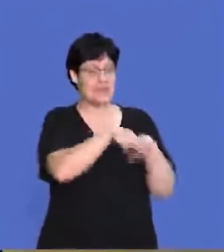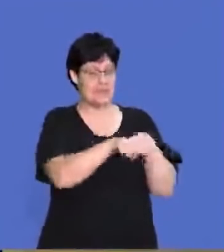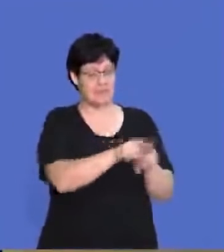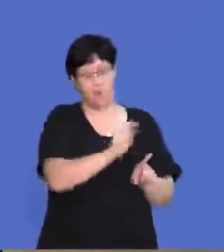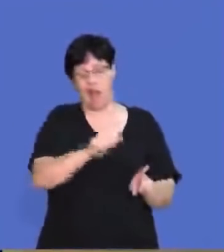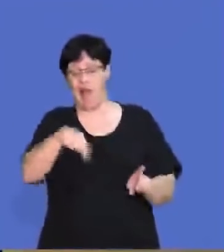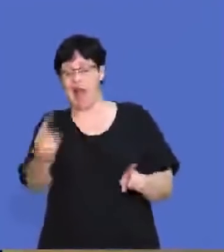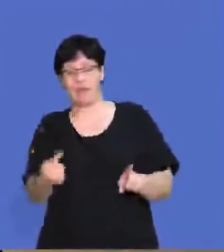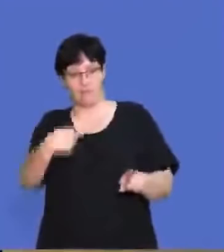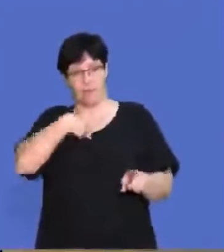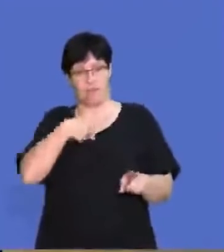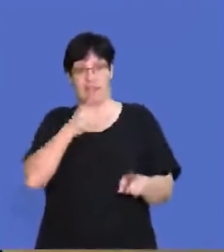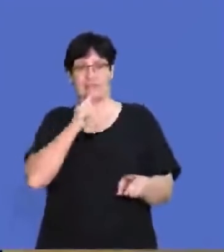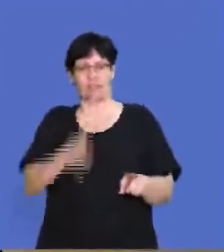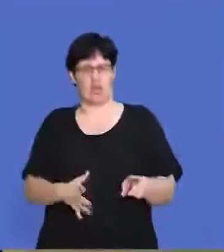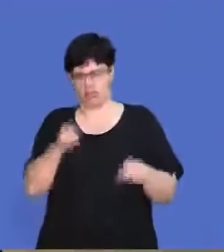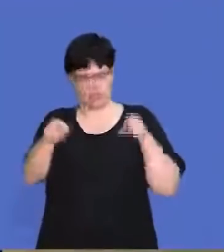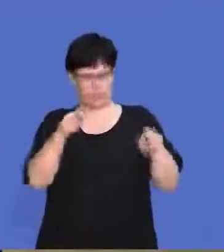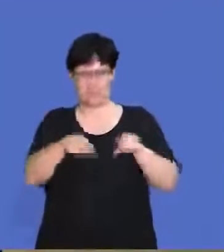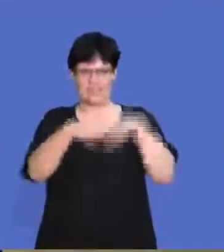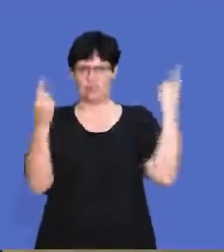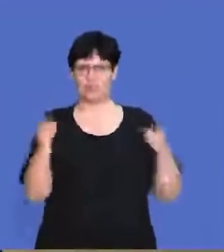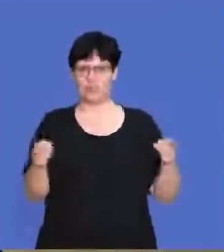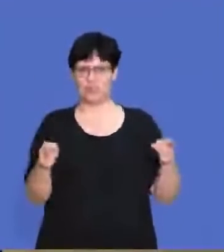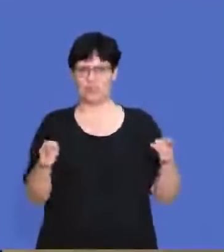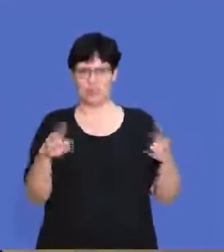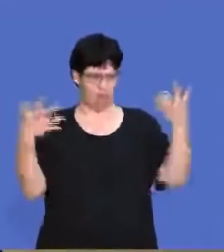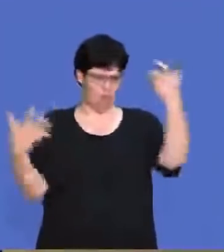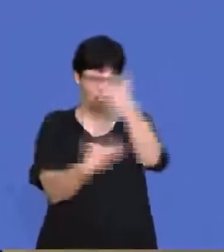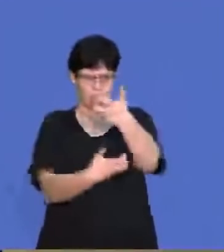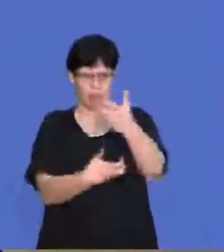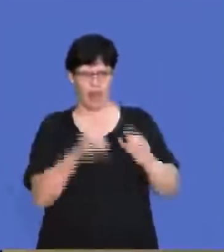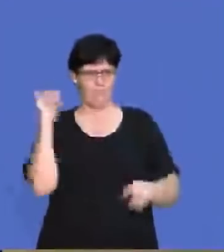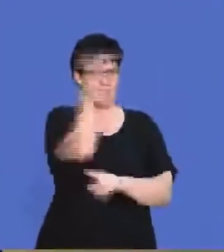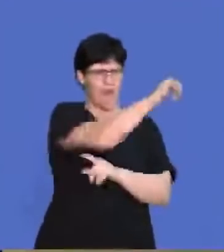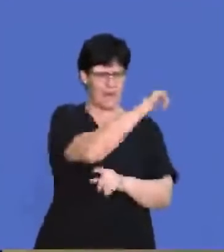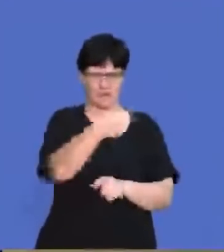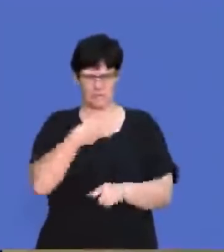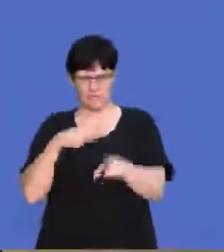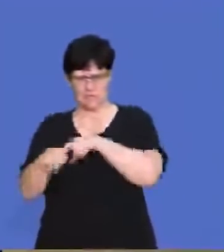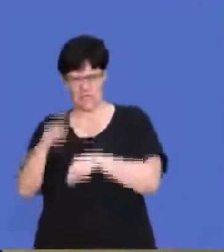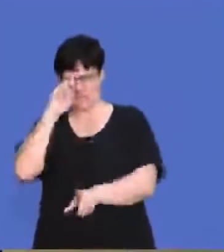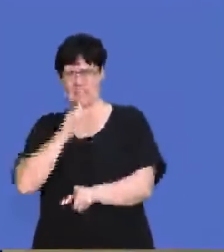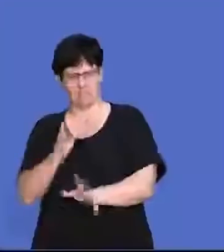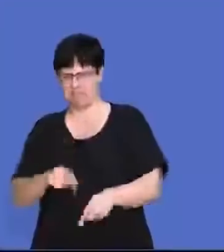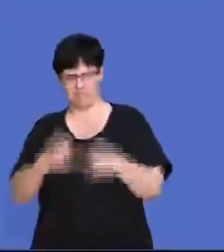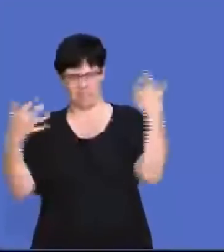same psychometric tests for myself as a teacher because it's not relevant to the work that I'm doing.